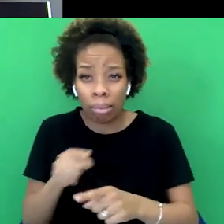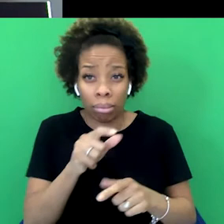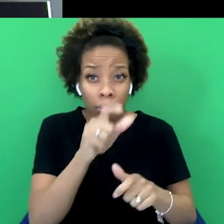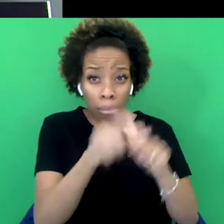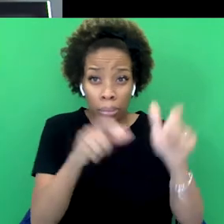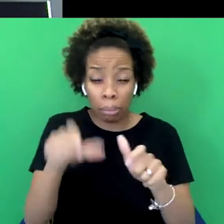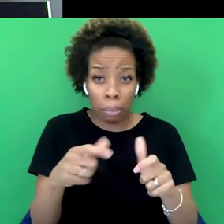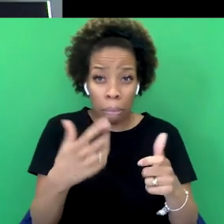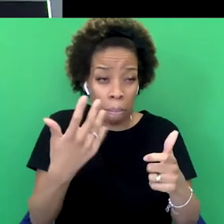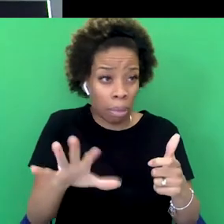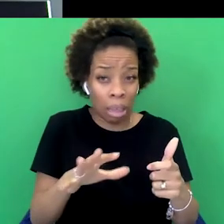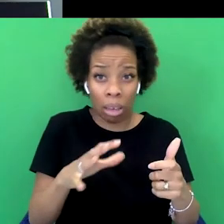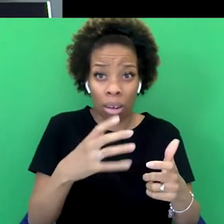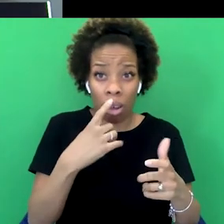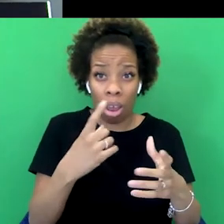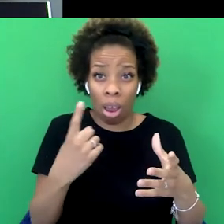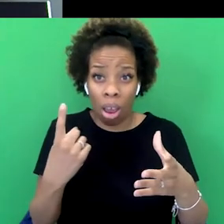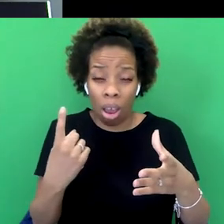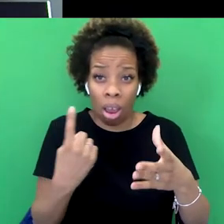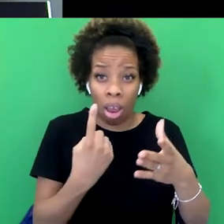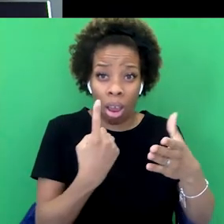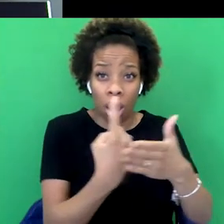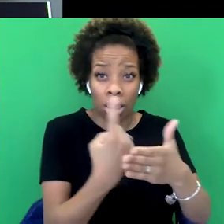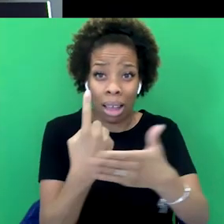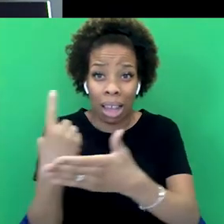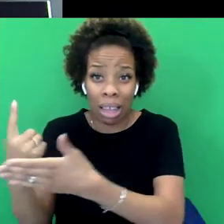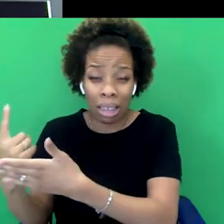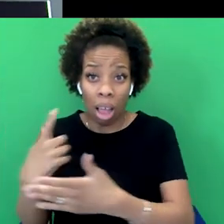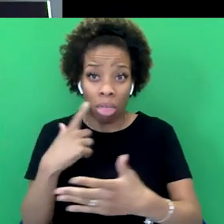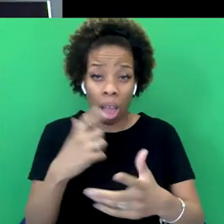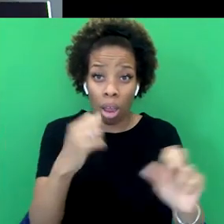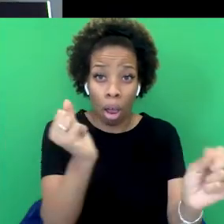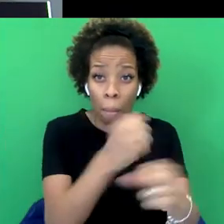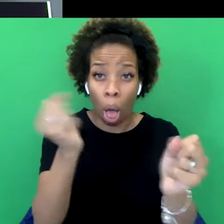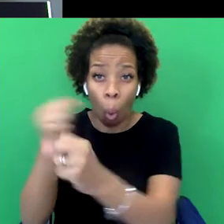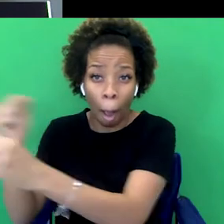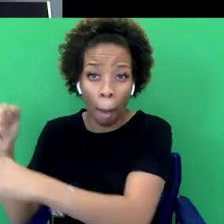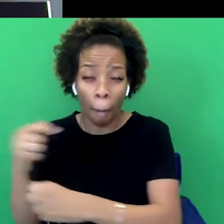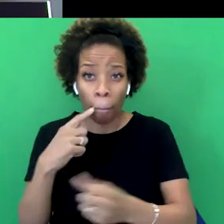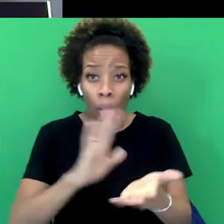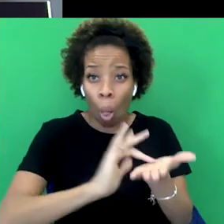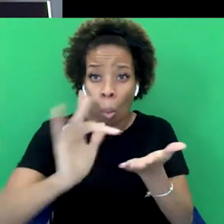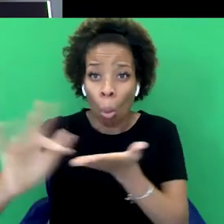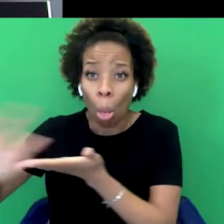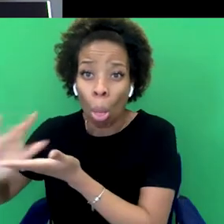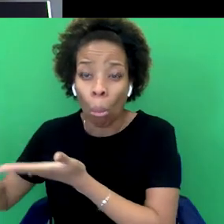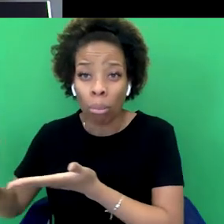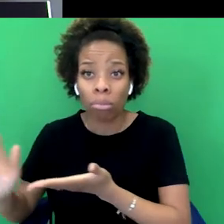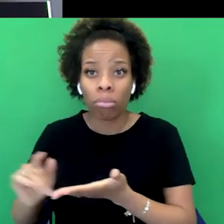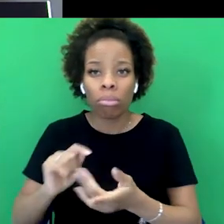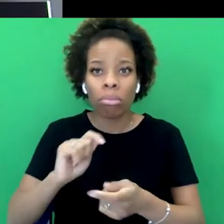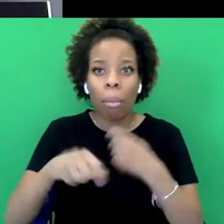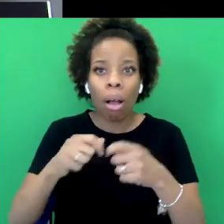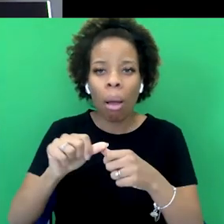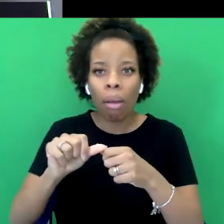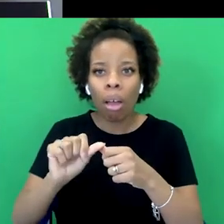because that way your body parts scatter and you can't have proper funeral rites. It was a way of punishing them in the afterworld. There was